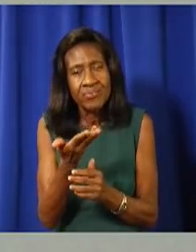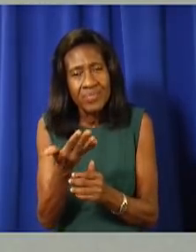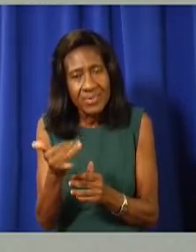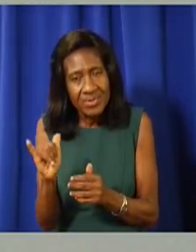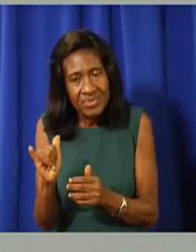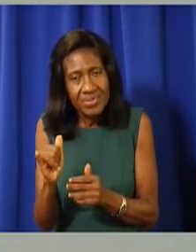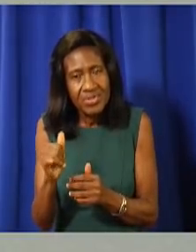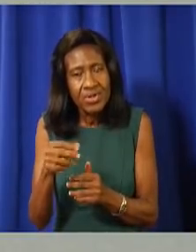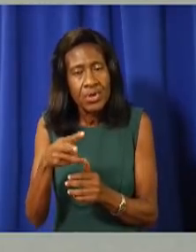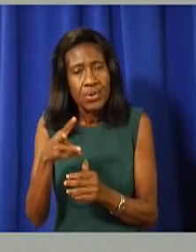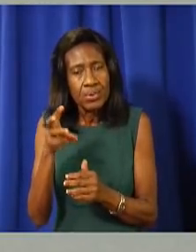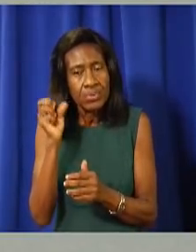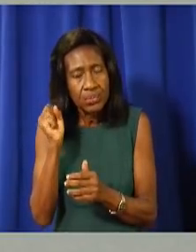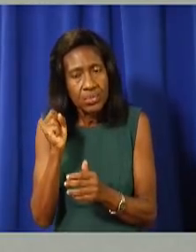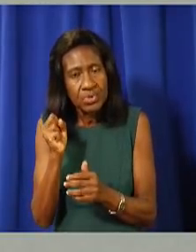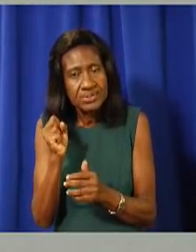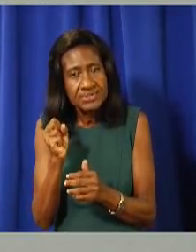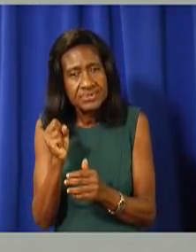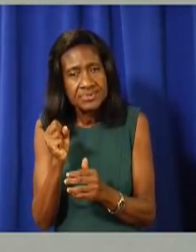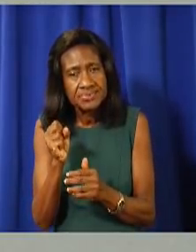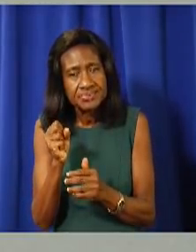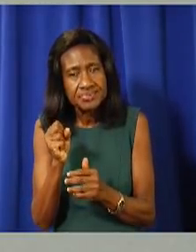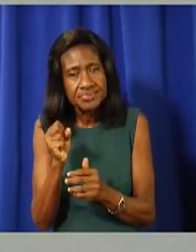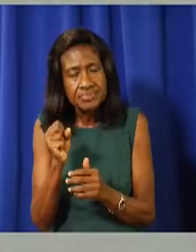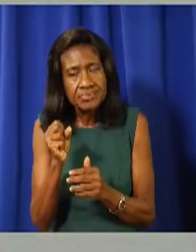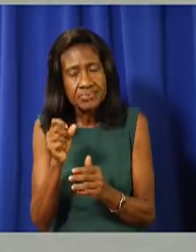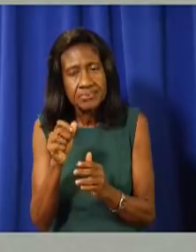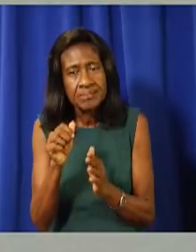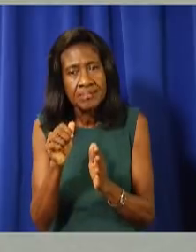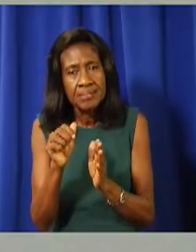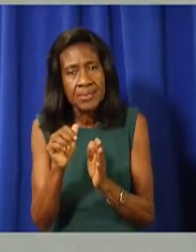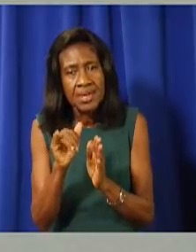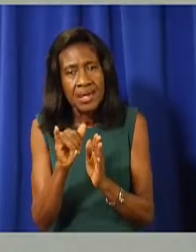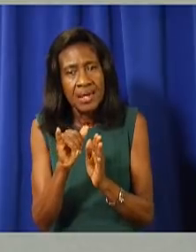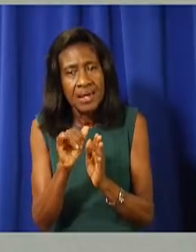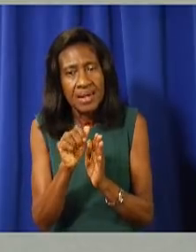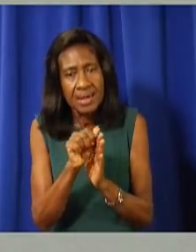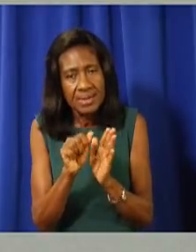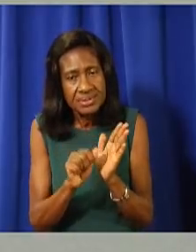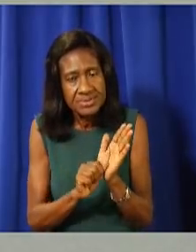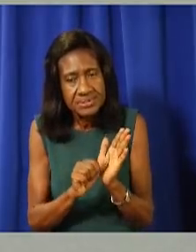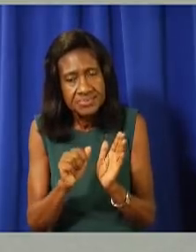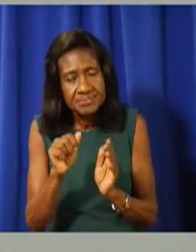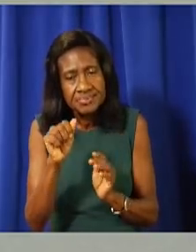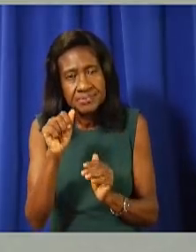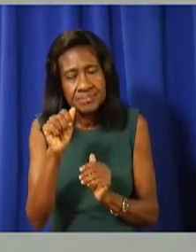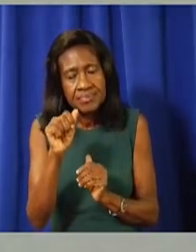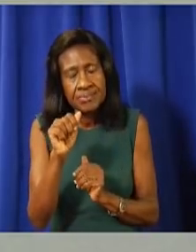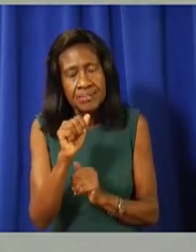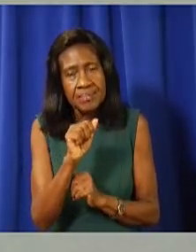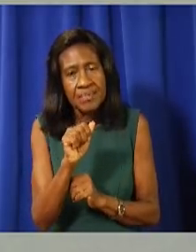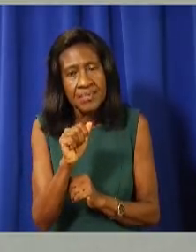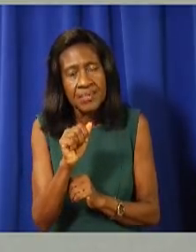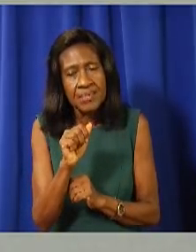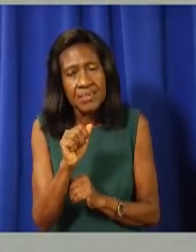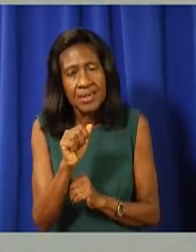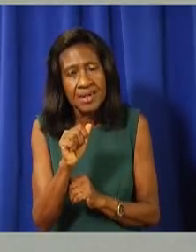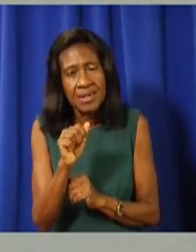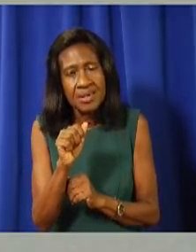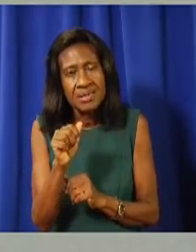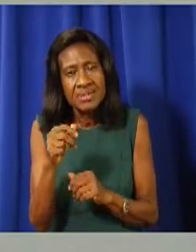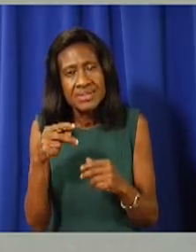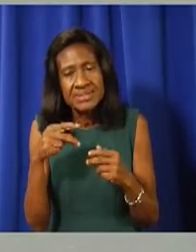Act, um, which, um, was the governing act. But it turns out that there's three,